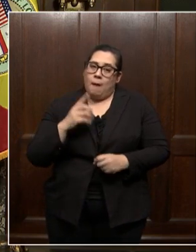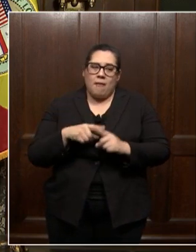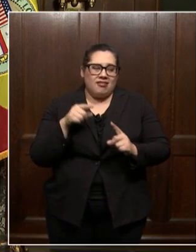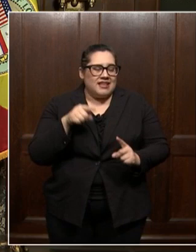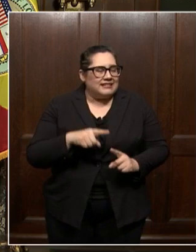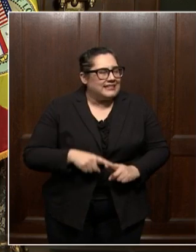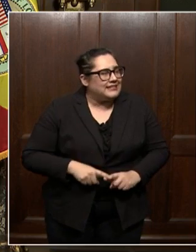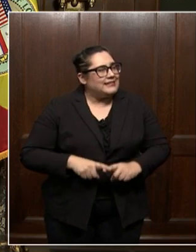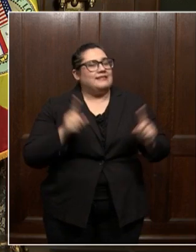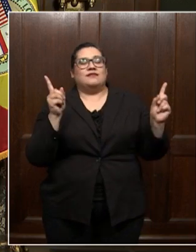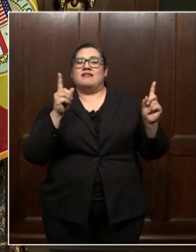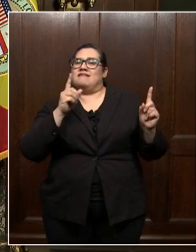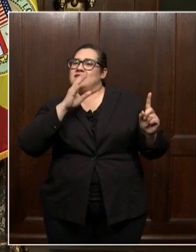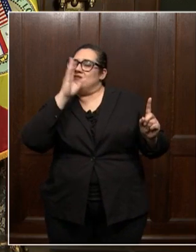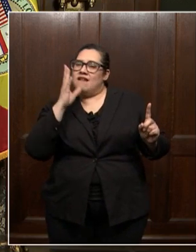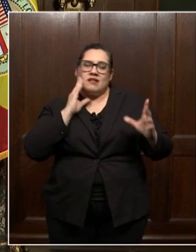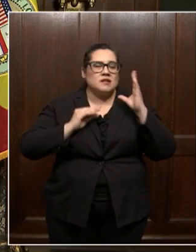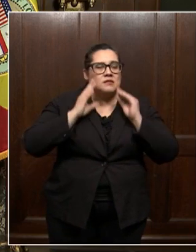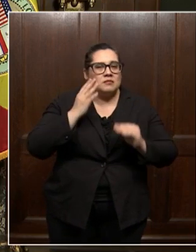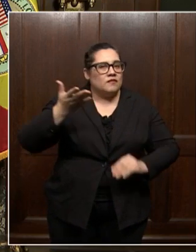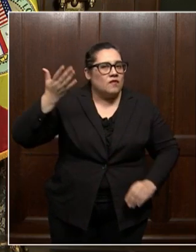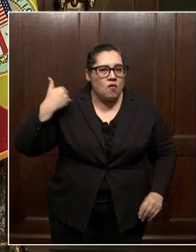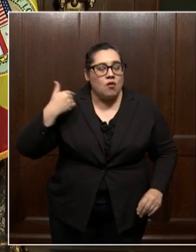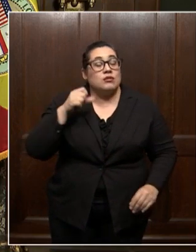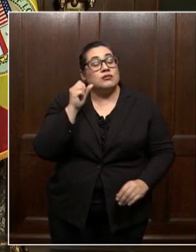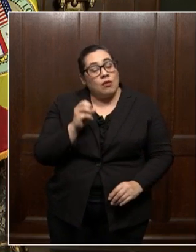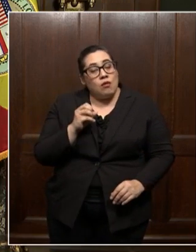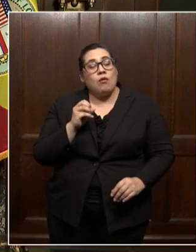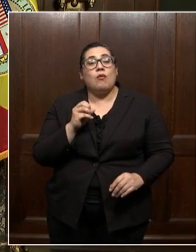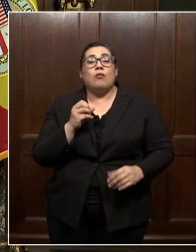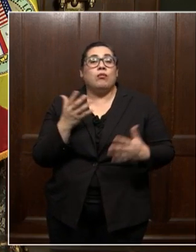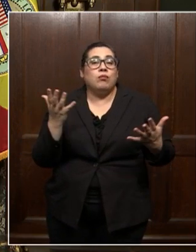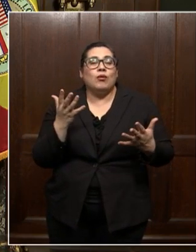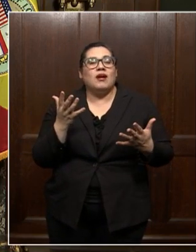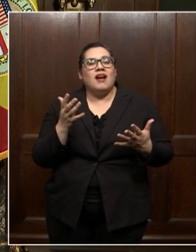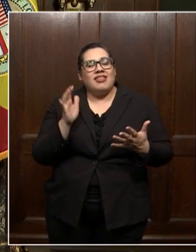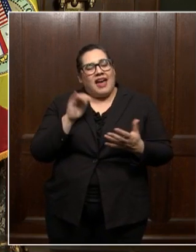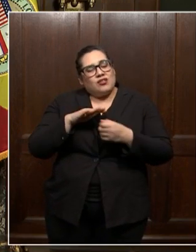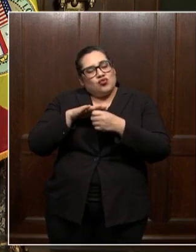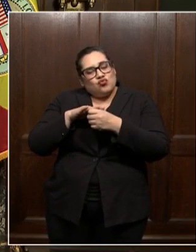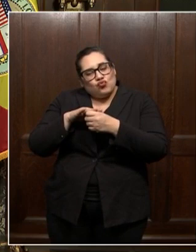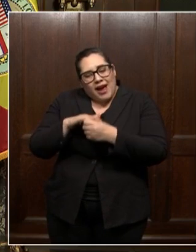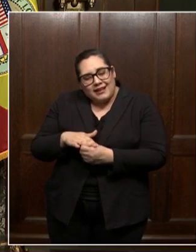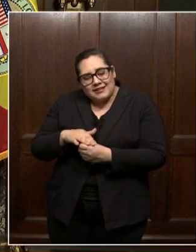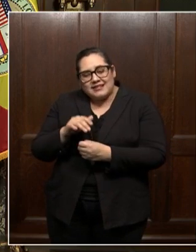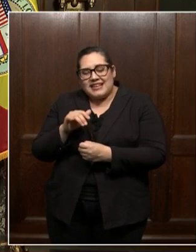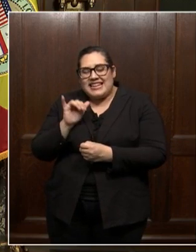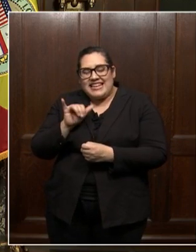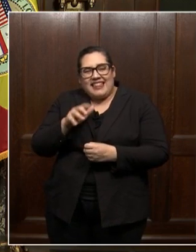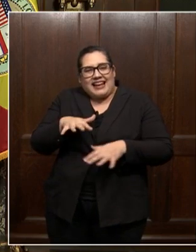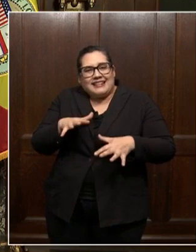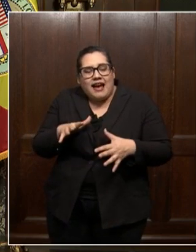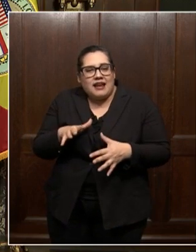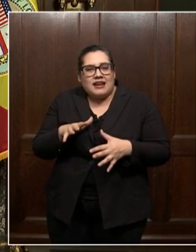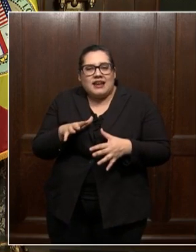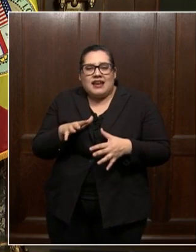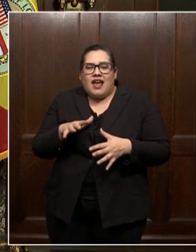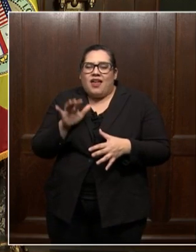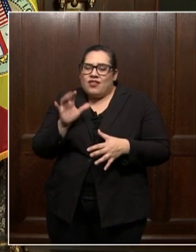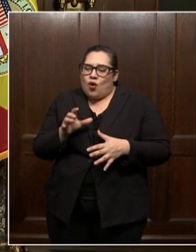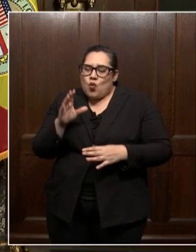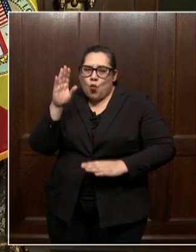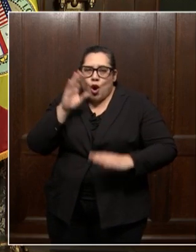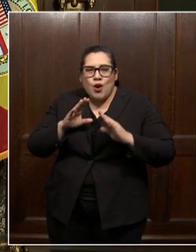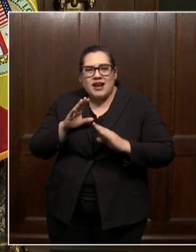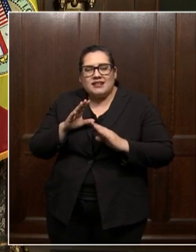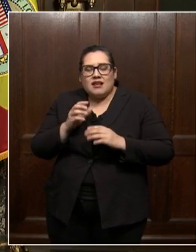unlike anything any of us have gone through before. So give that stress, give that anxiety, give those worries